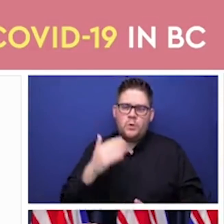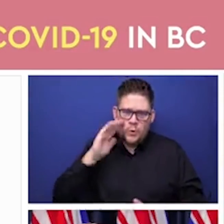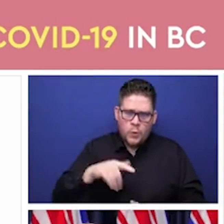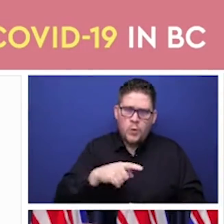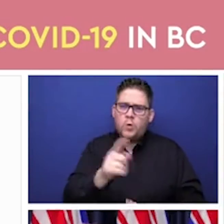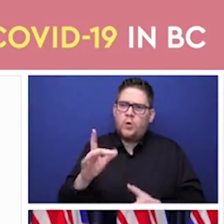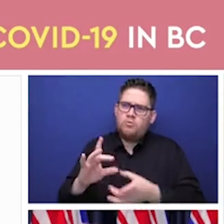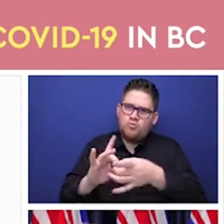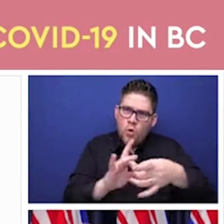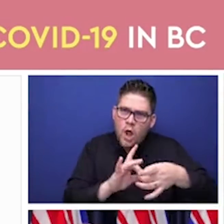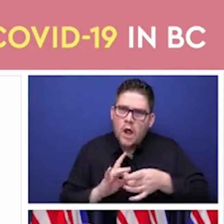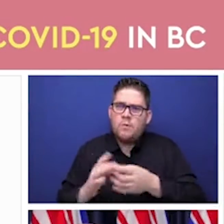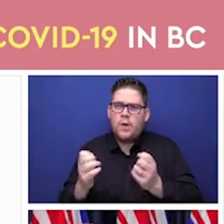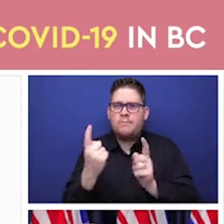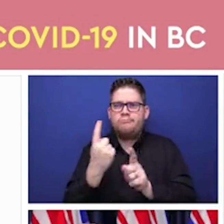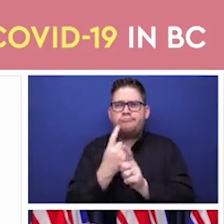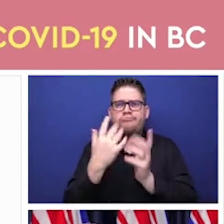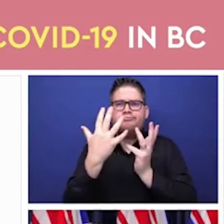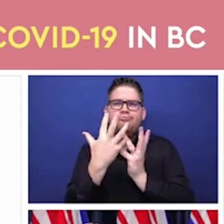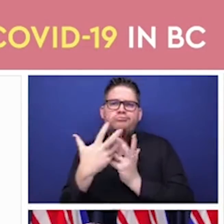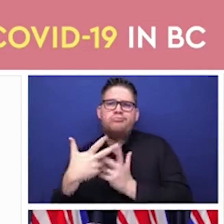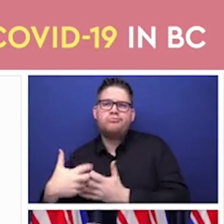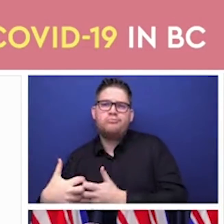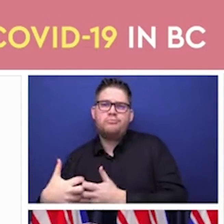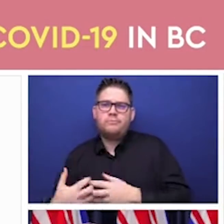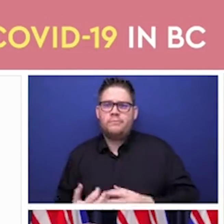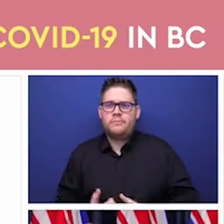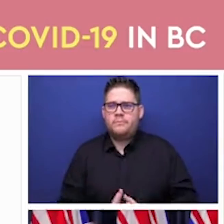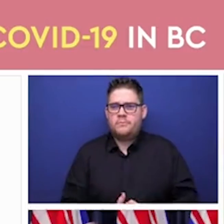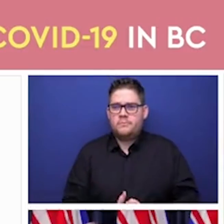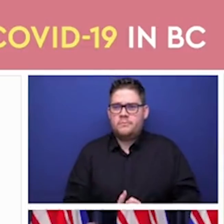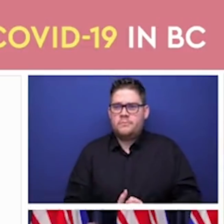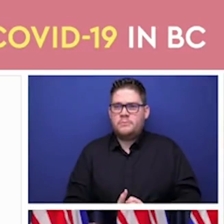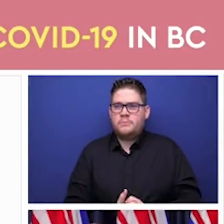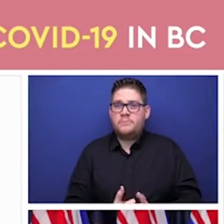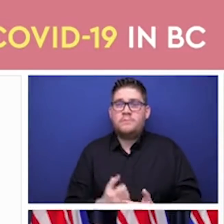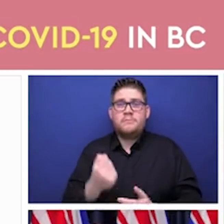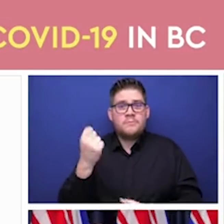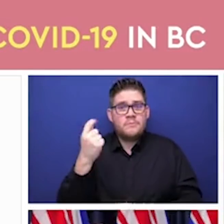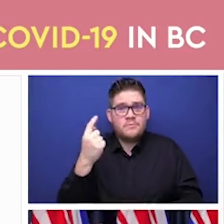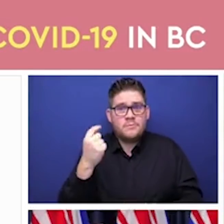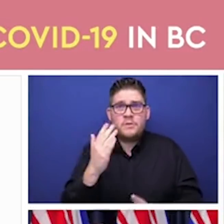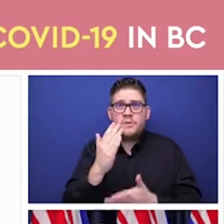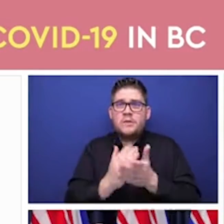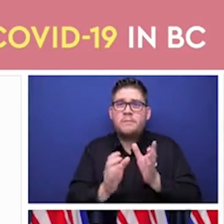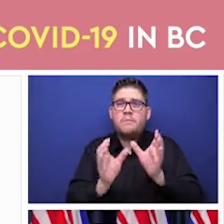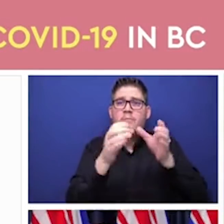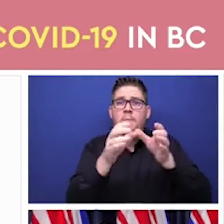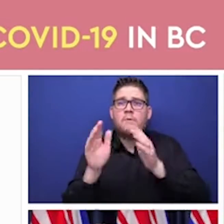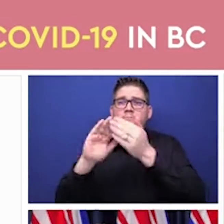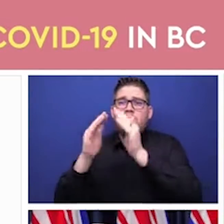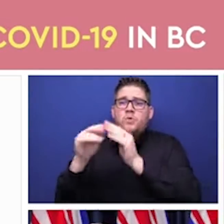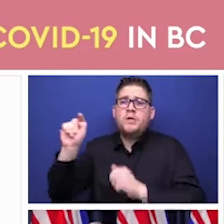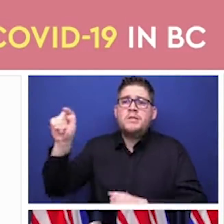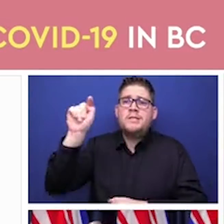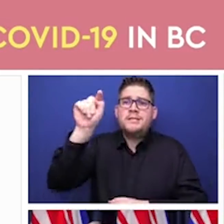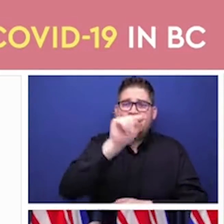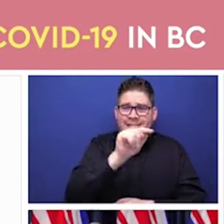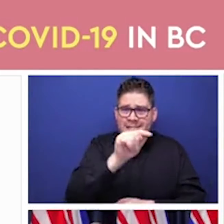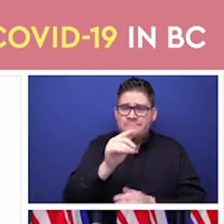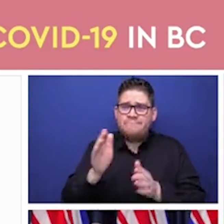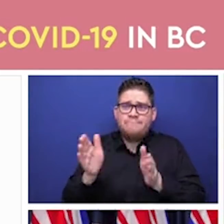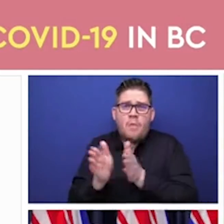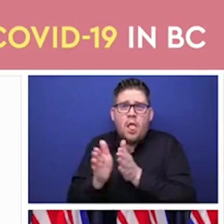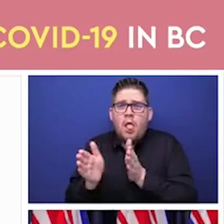that they will be vaccinated in total. And I can give you information about that later. And it will be on the health authority